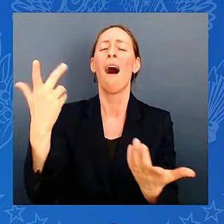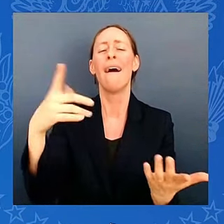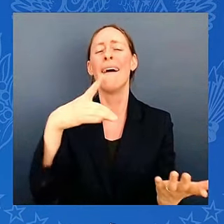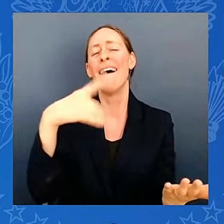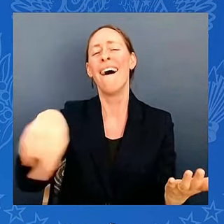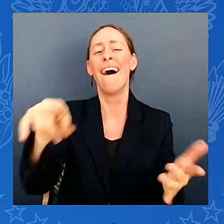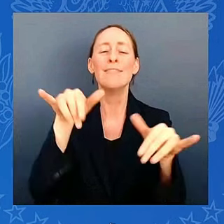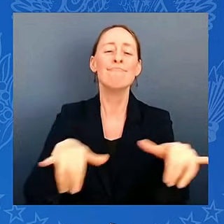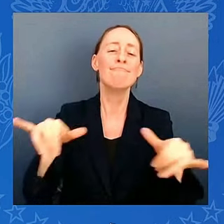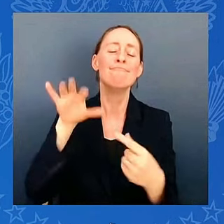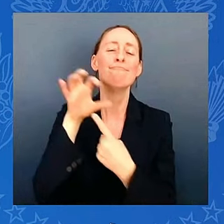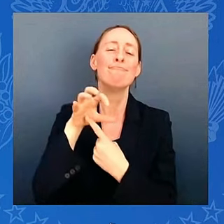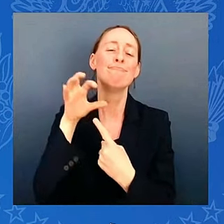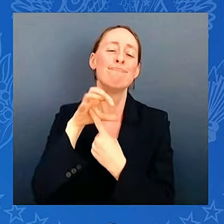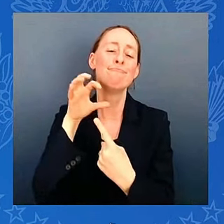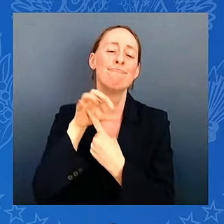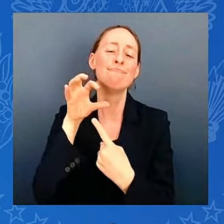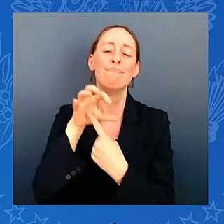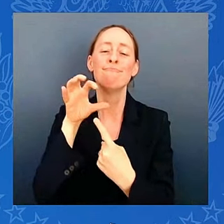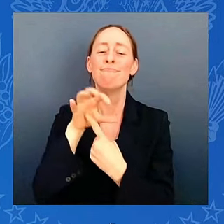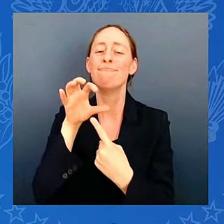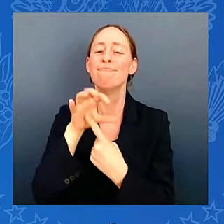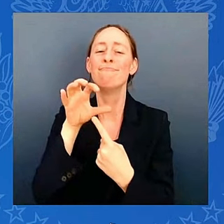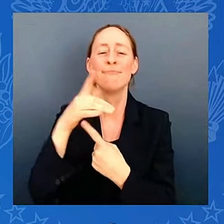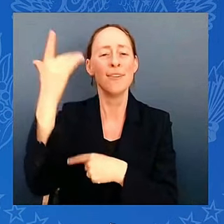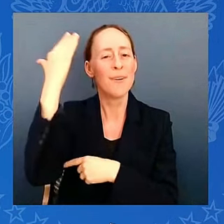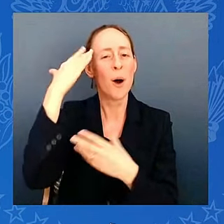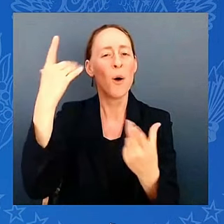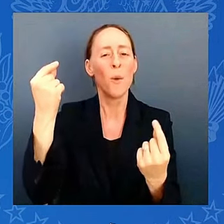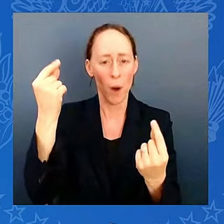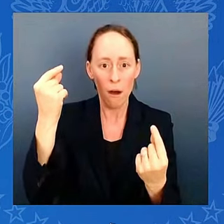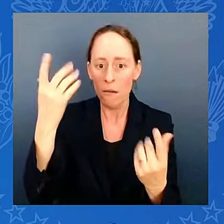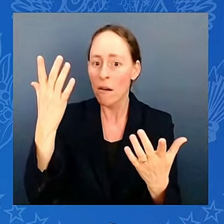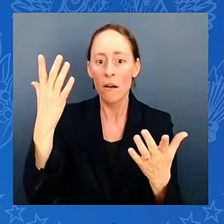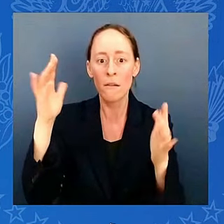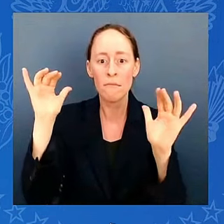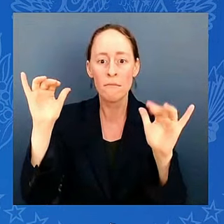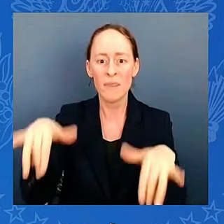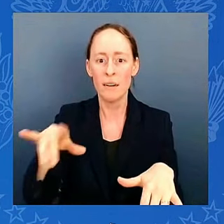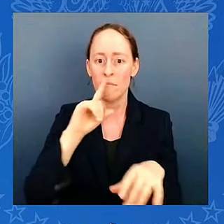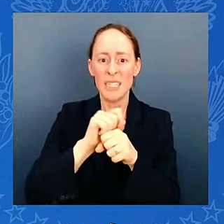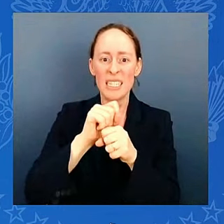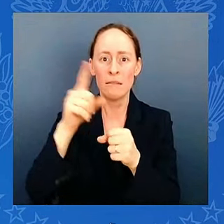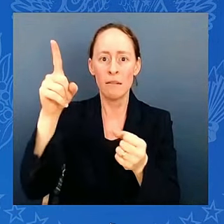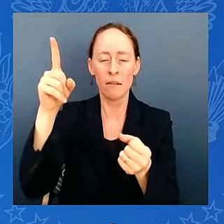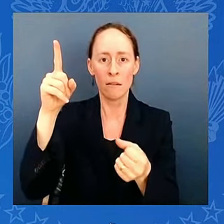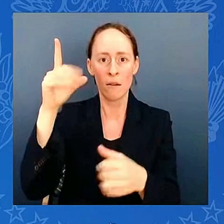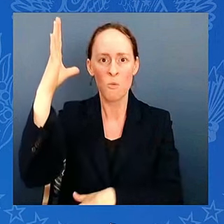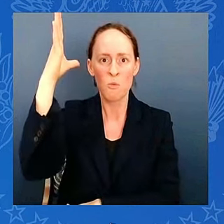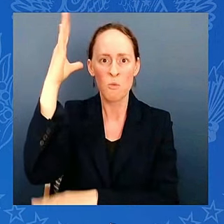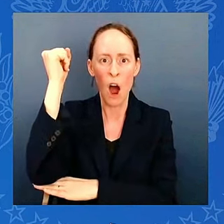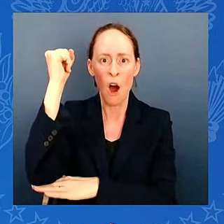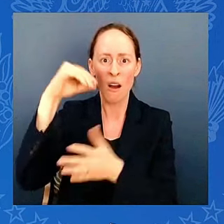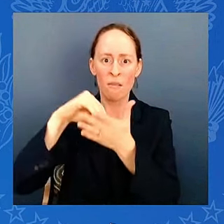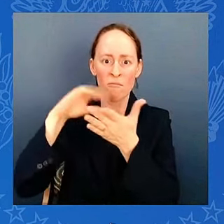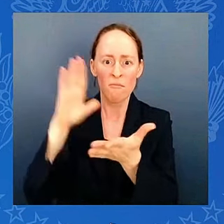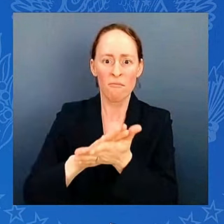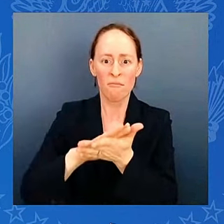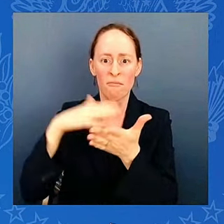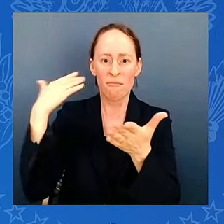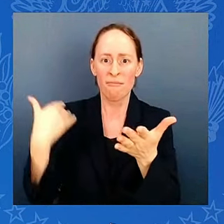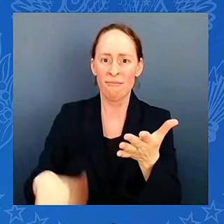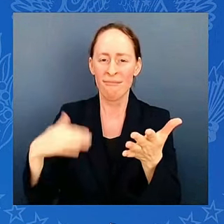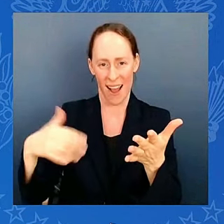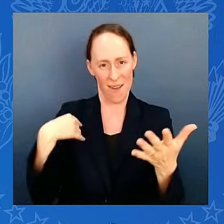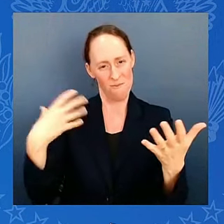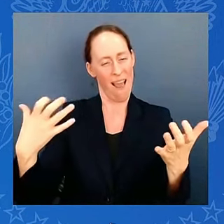I want the record to show I've got a little bit of an ability to say nice things because I married a Philly girl.